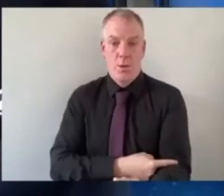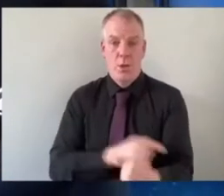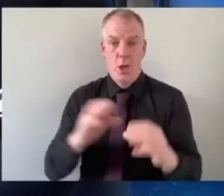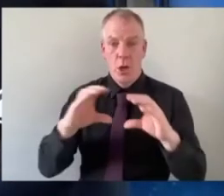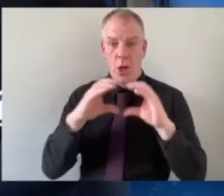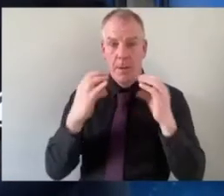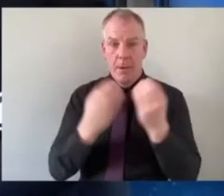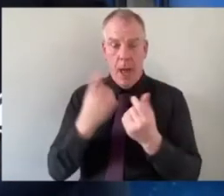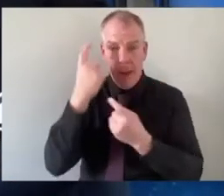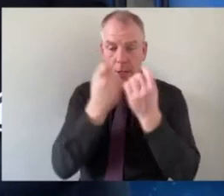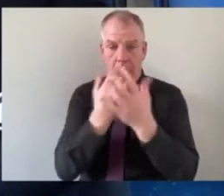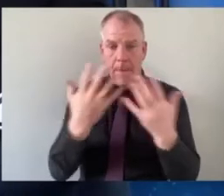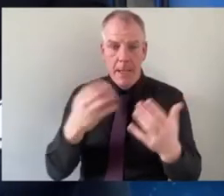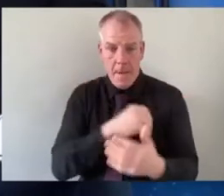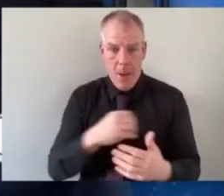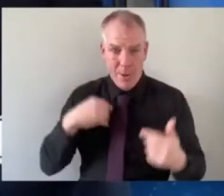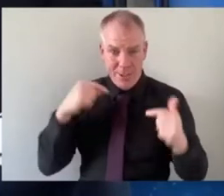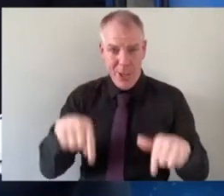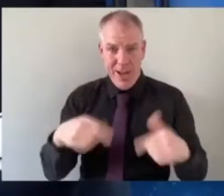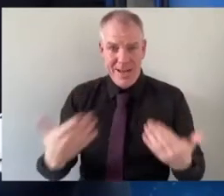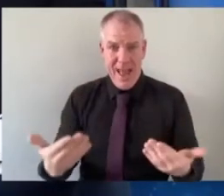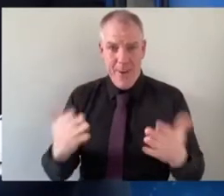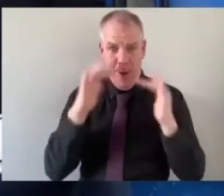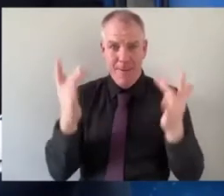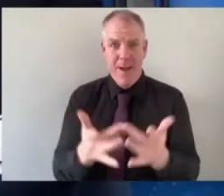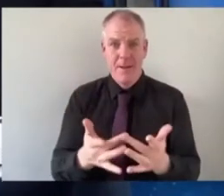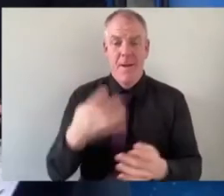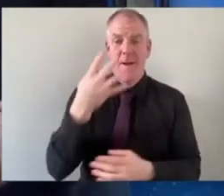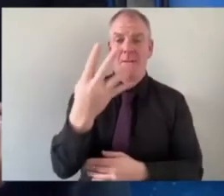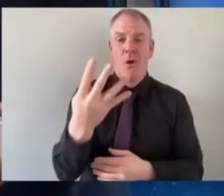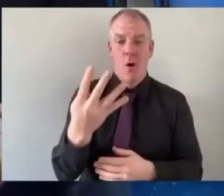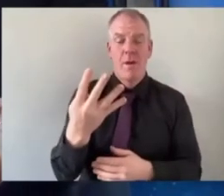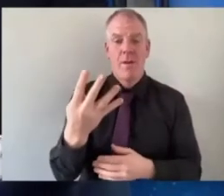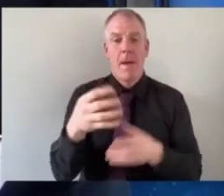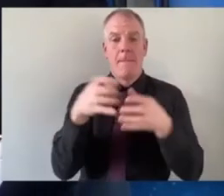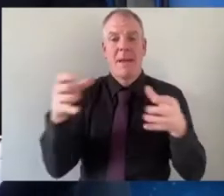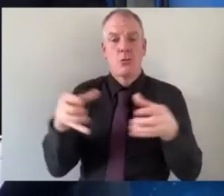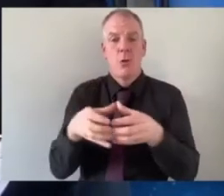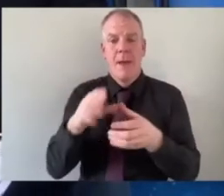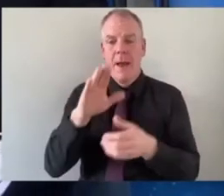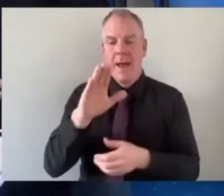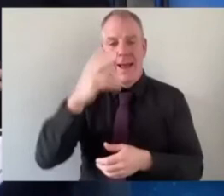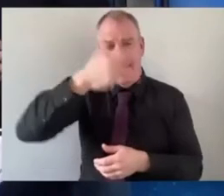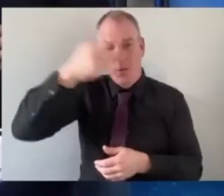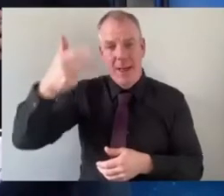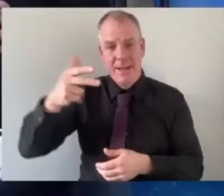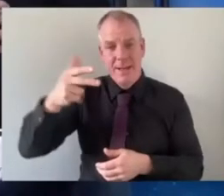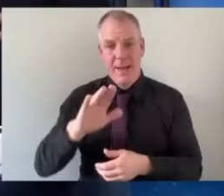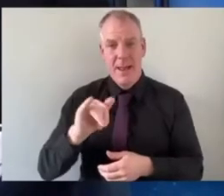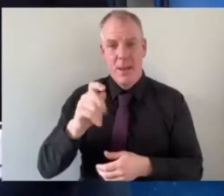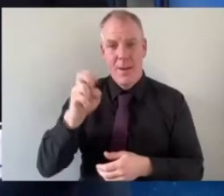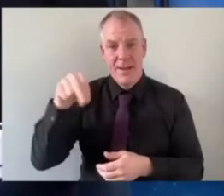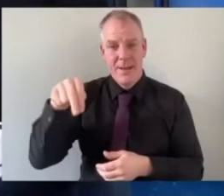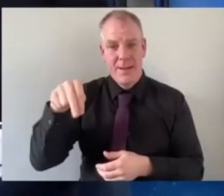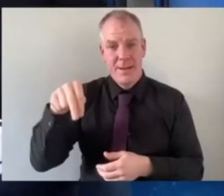polish people are here or representative or online fourth biggest or third biggest rather lithuanian similar um and i get